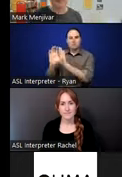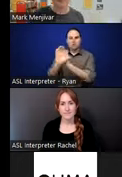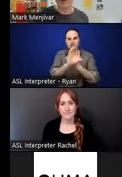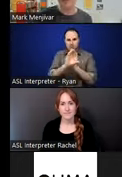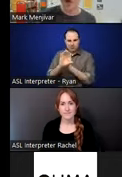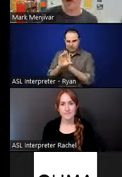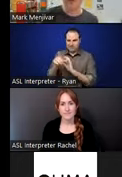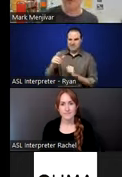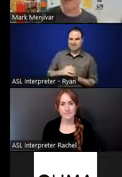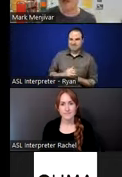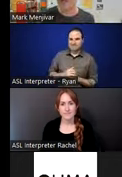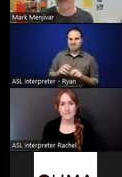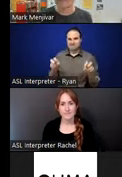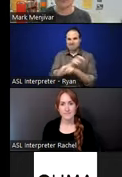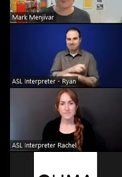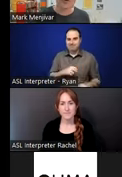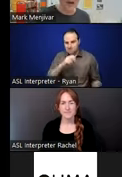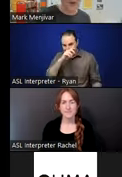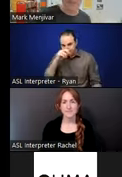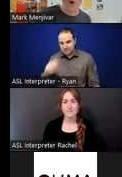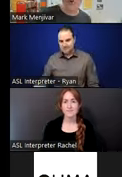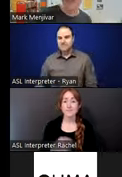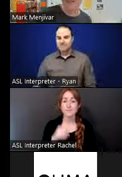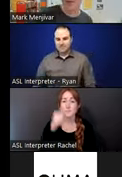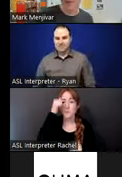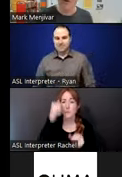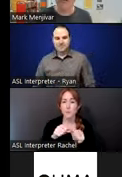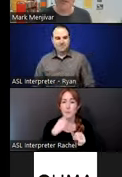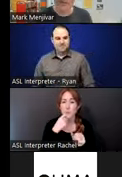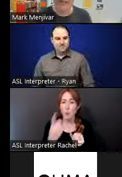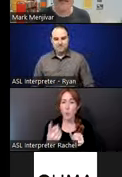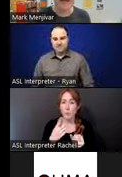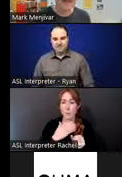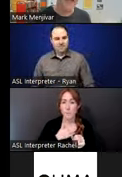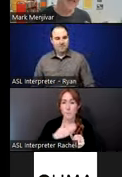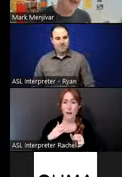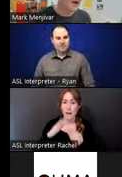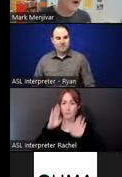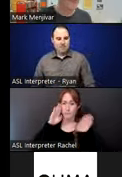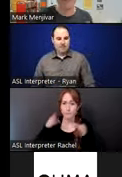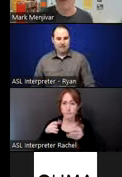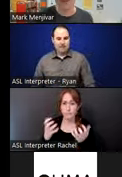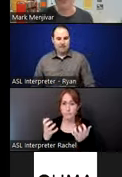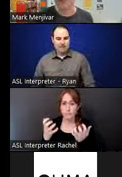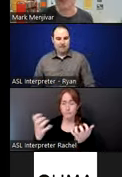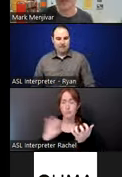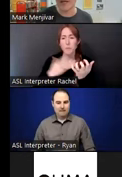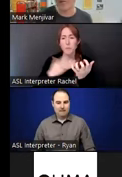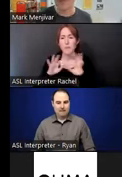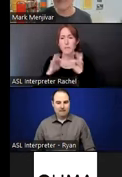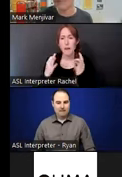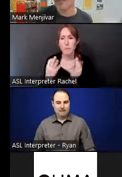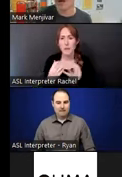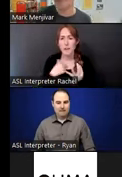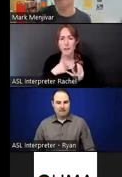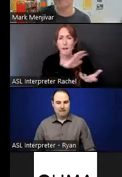mentioned to you that the primary audience was my family. And so I got a small grant to cover part of the printing. And then family members chipped in and